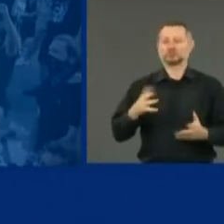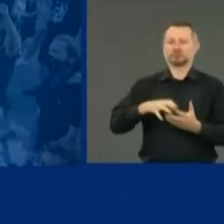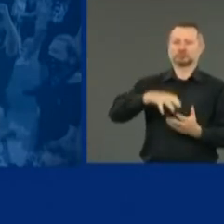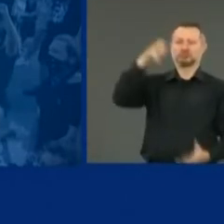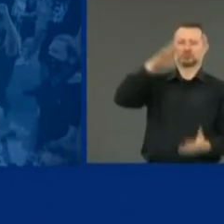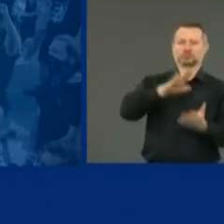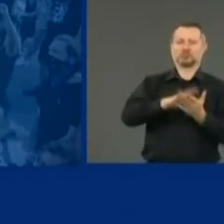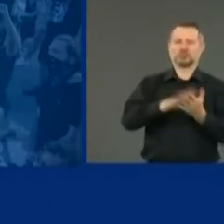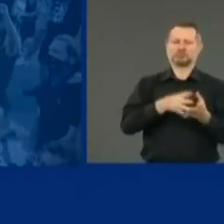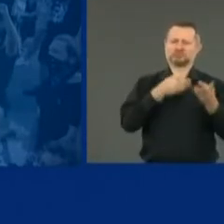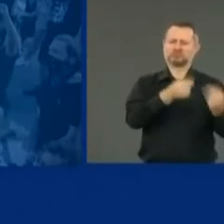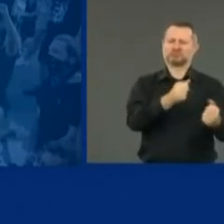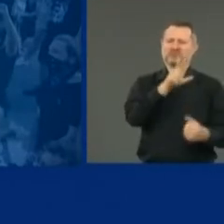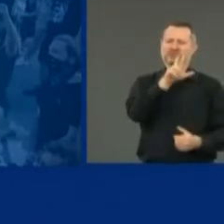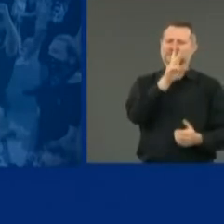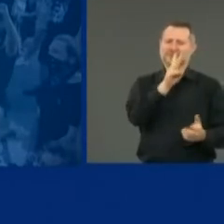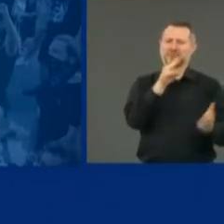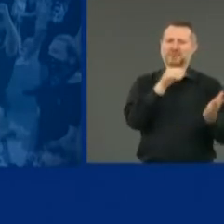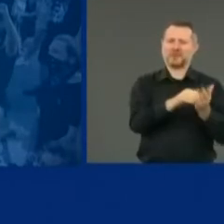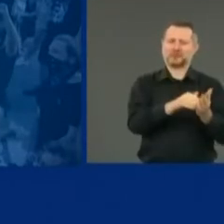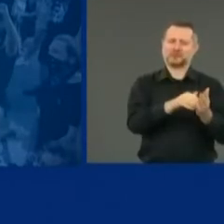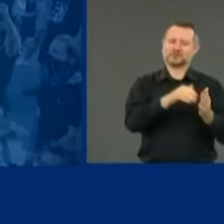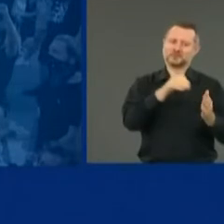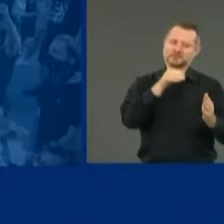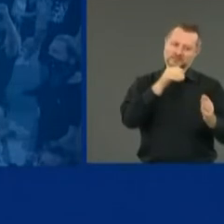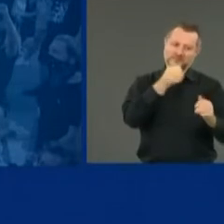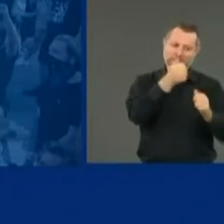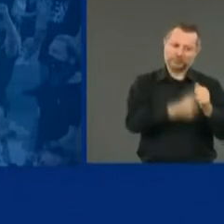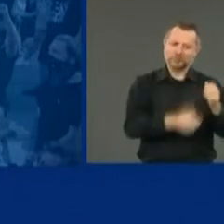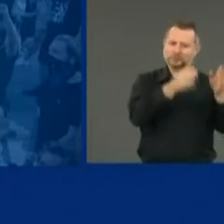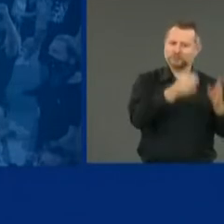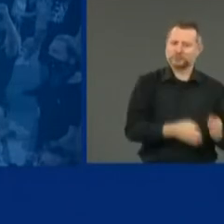per student. A poor school spends $13,000 per student.